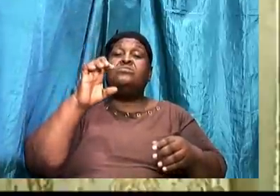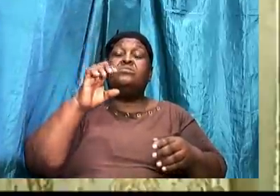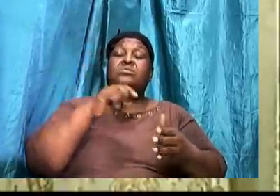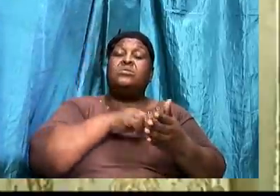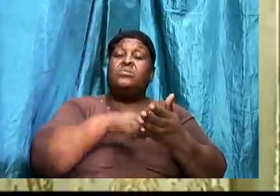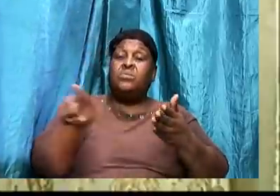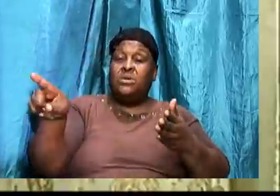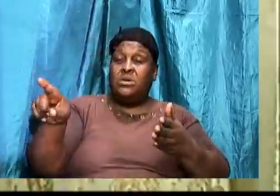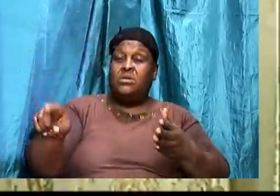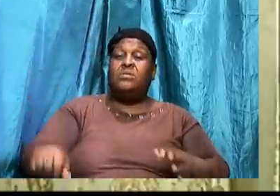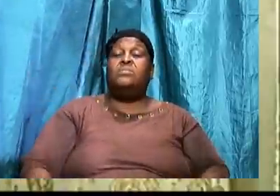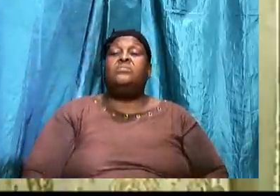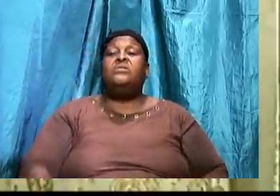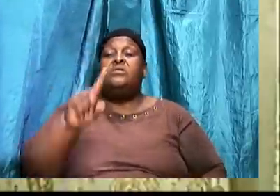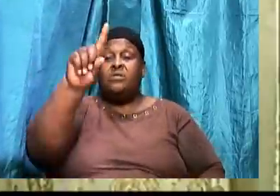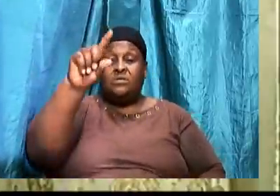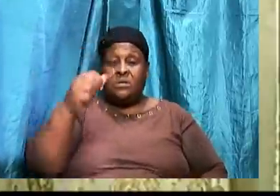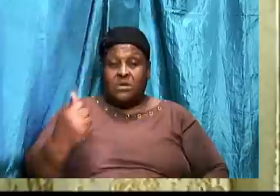So.